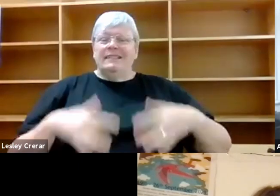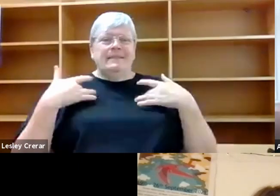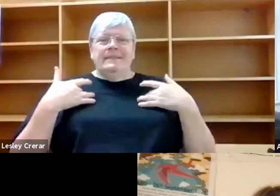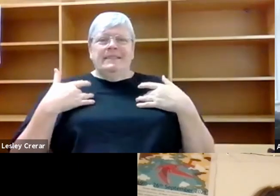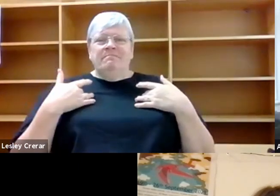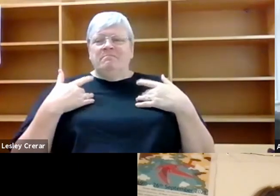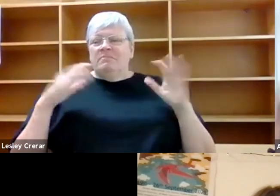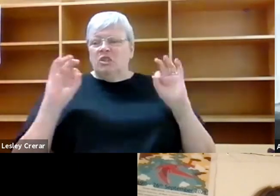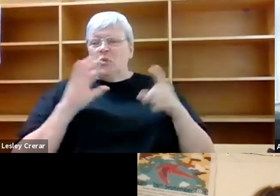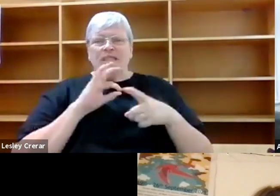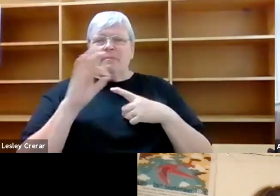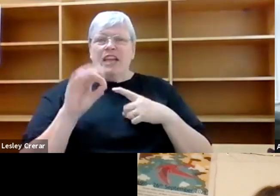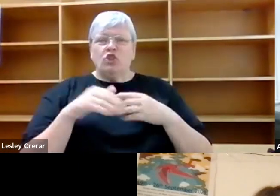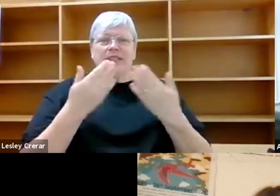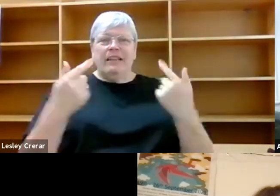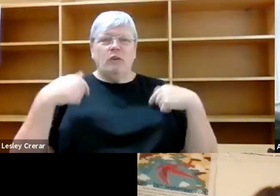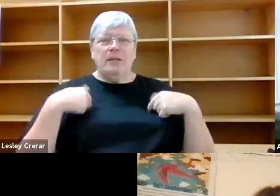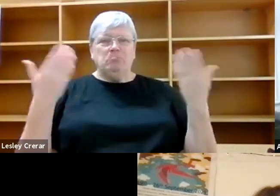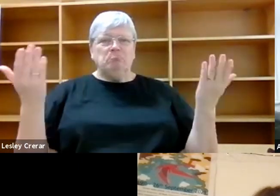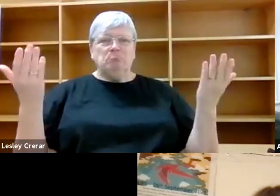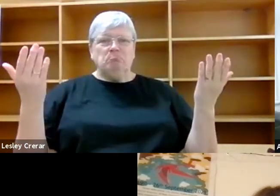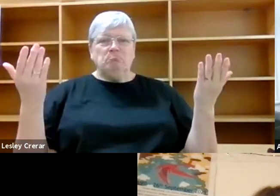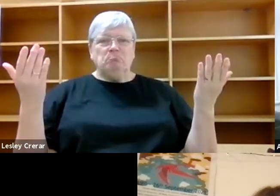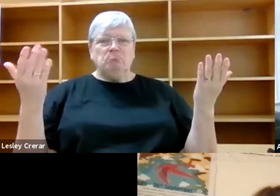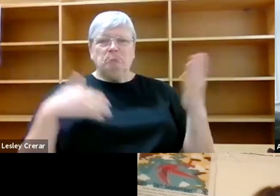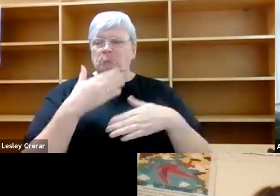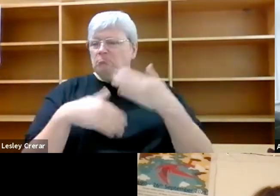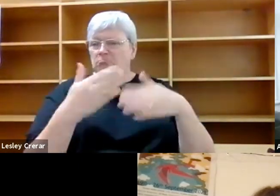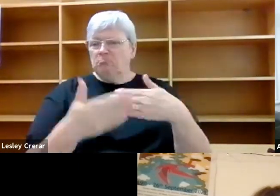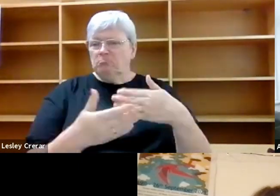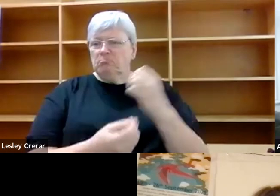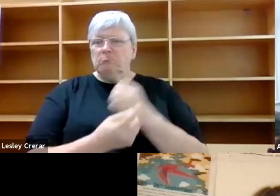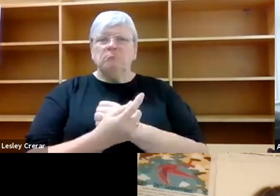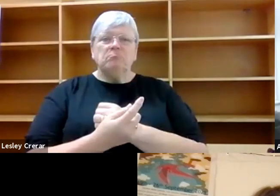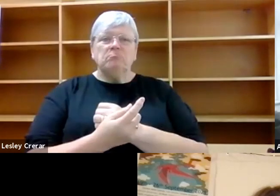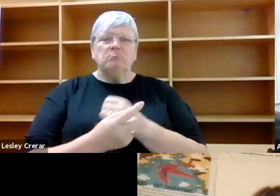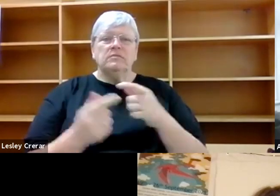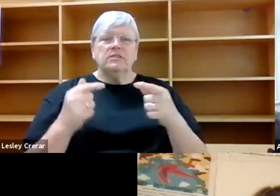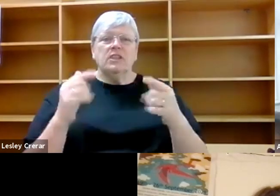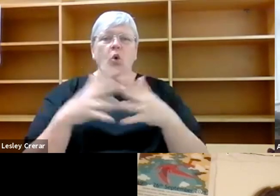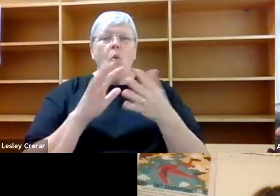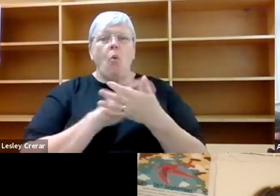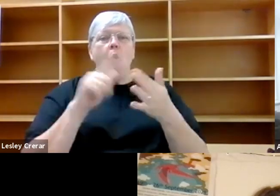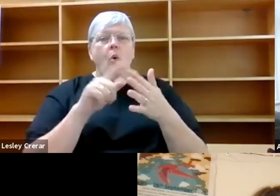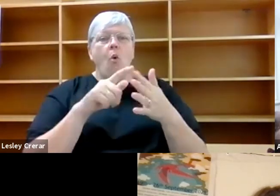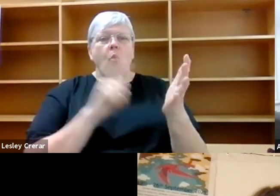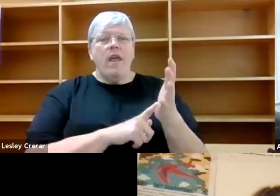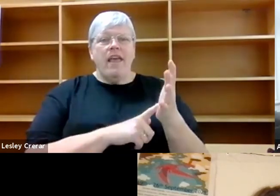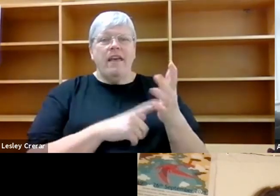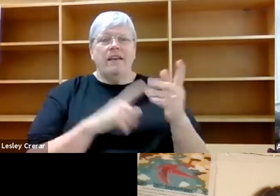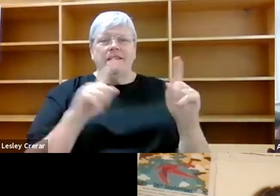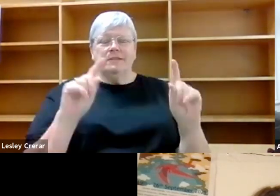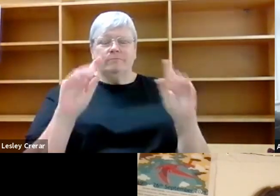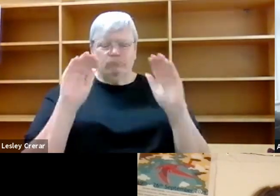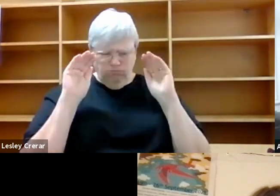of marking all of those changes that happen all the time. And the wheel of the year, if anything, is too intense. Eight